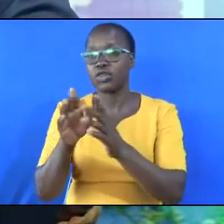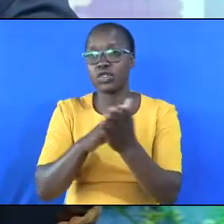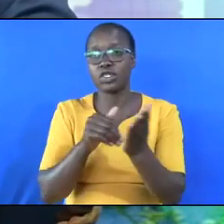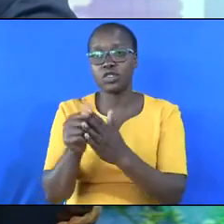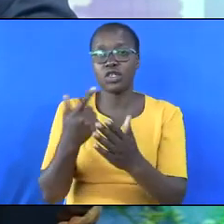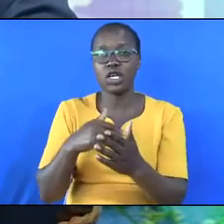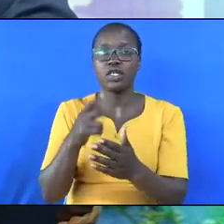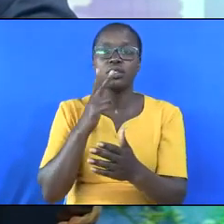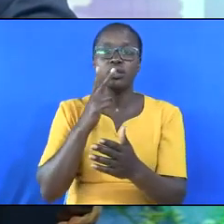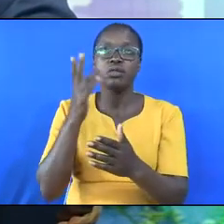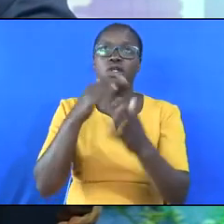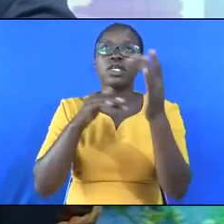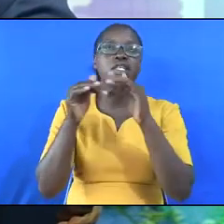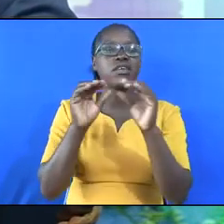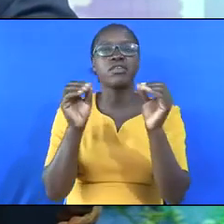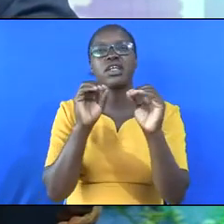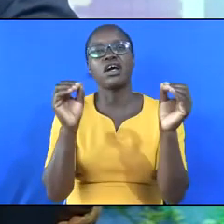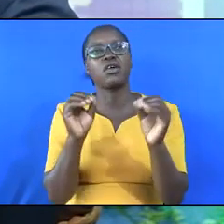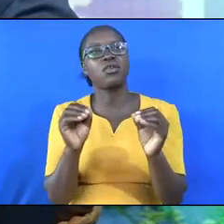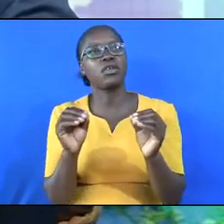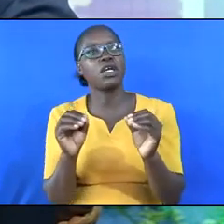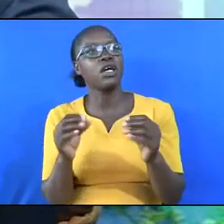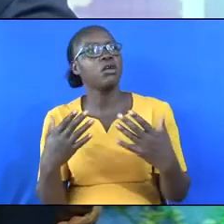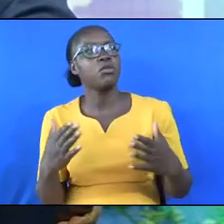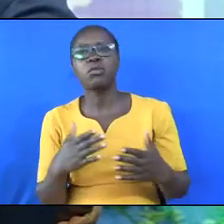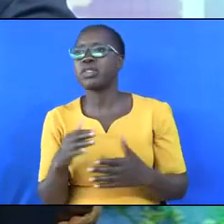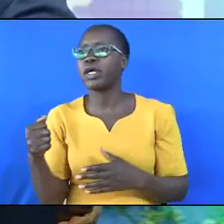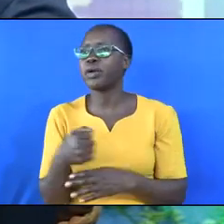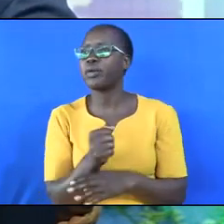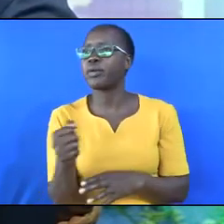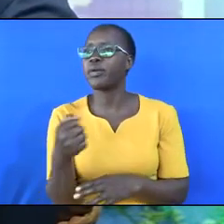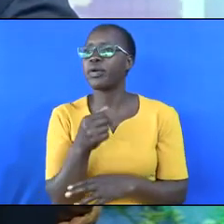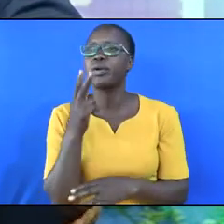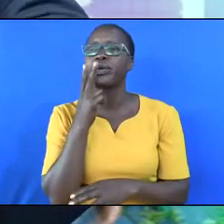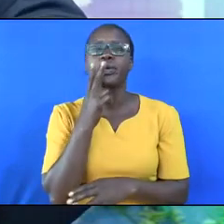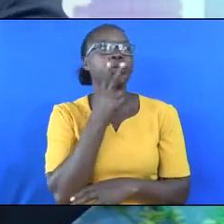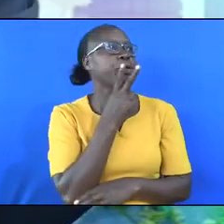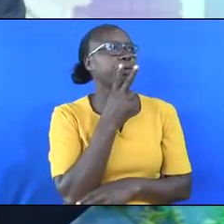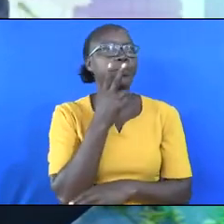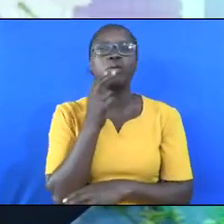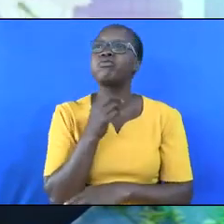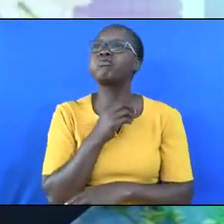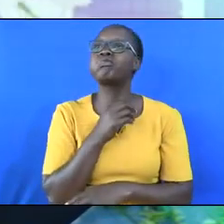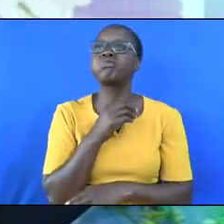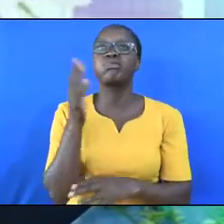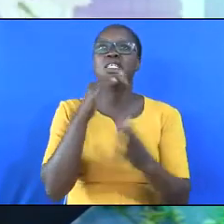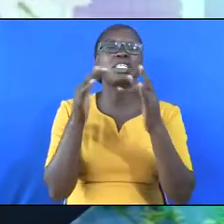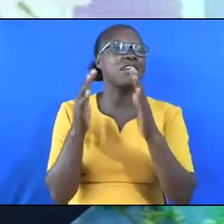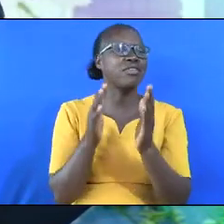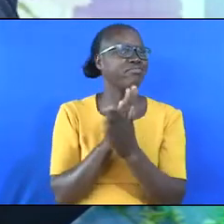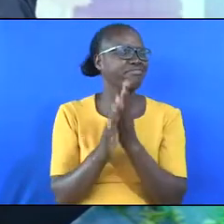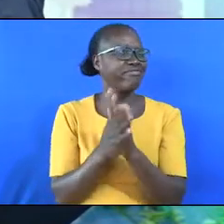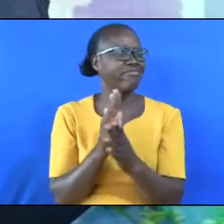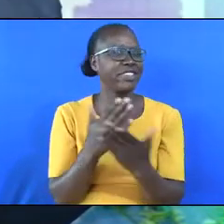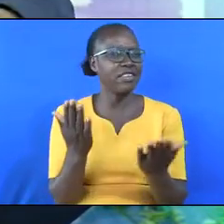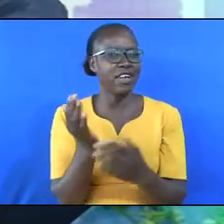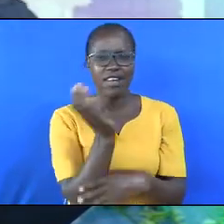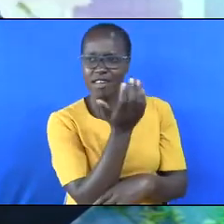The angels will not be walking around sweeping cigarette baths in heaven. There will be no cigarette products in heaven.